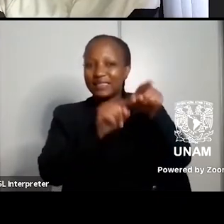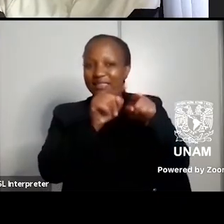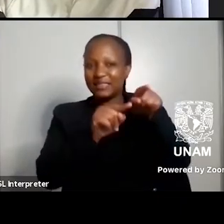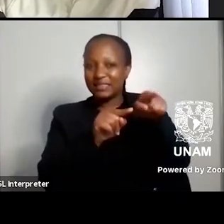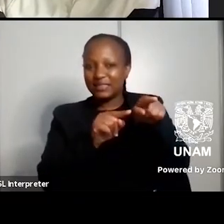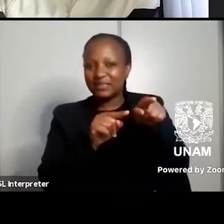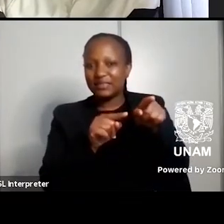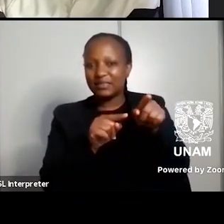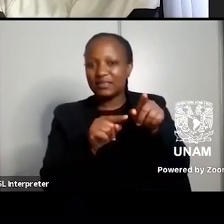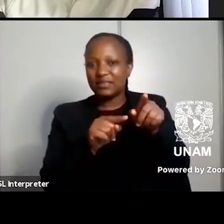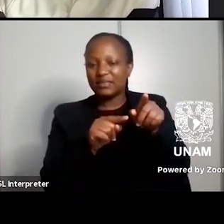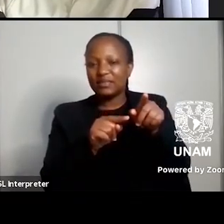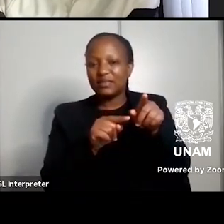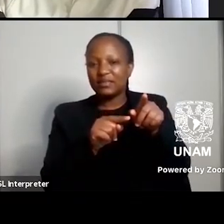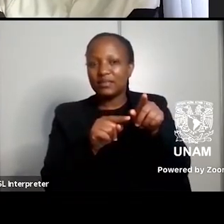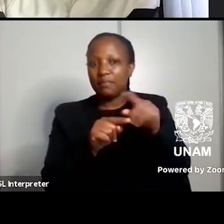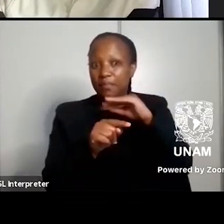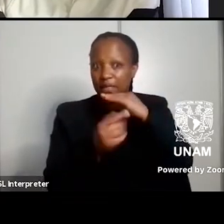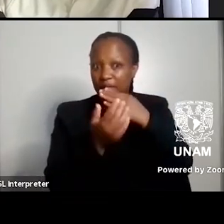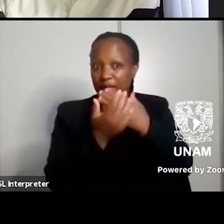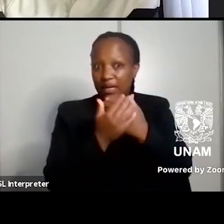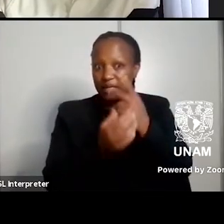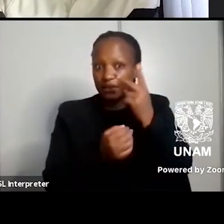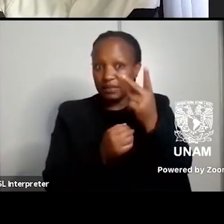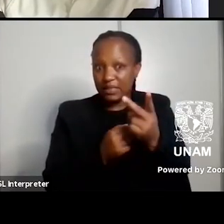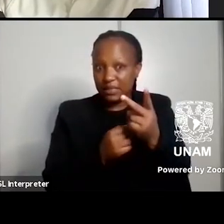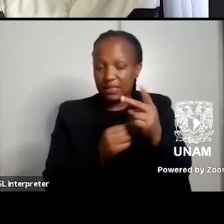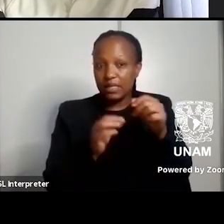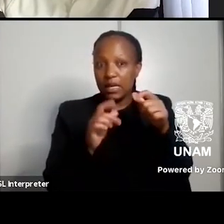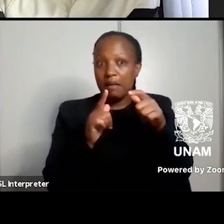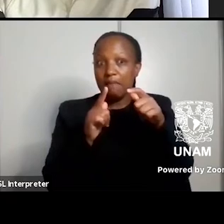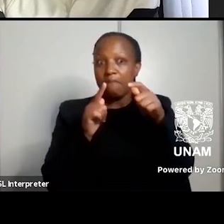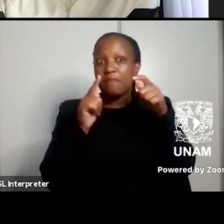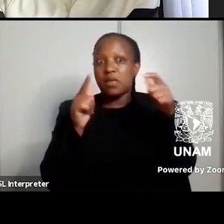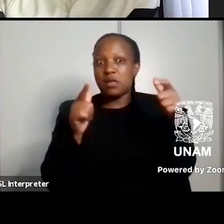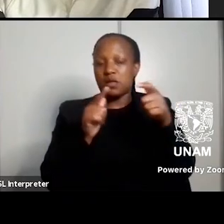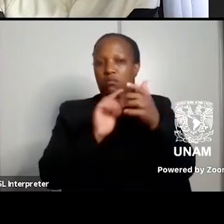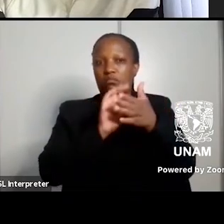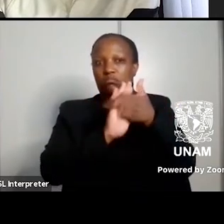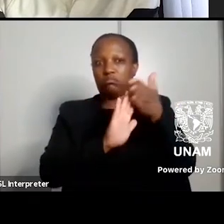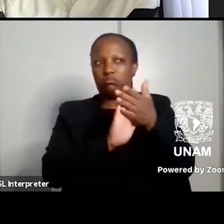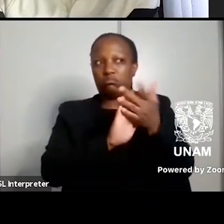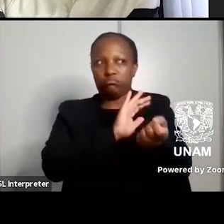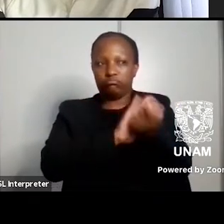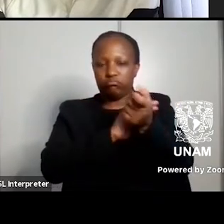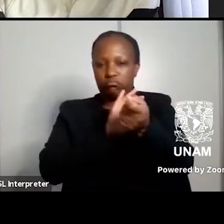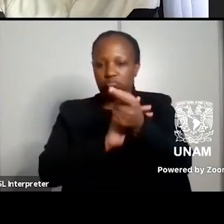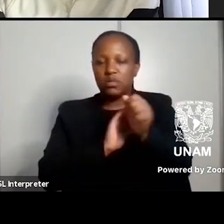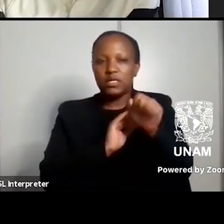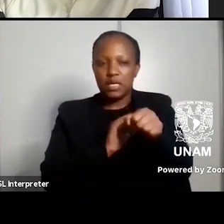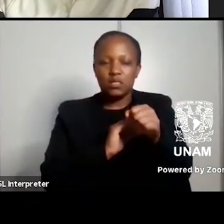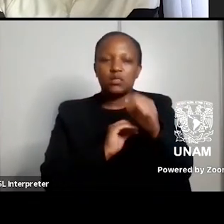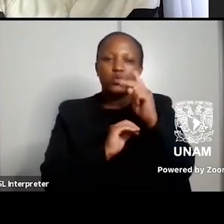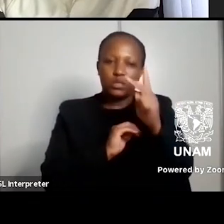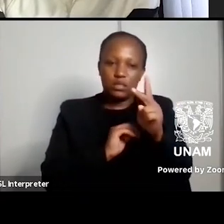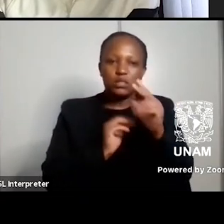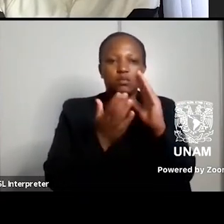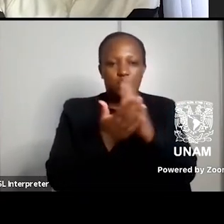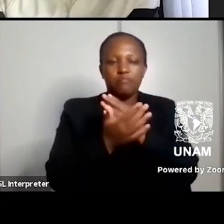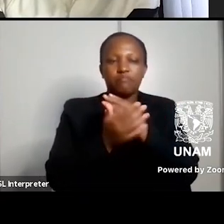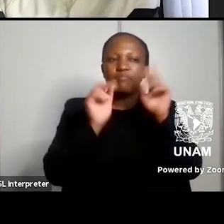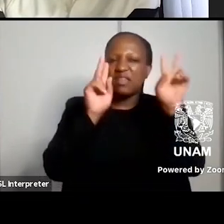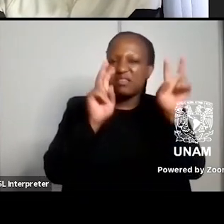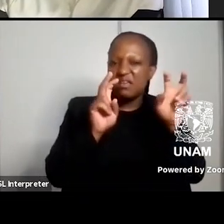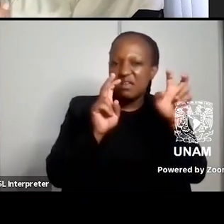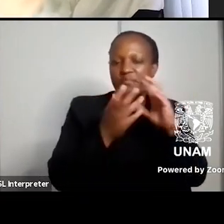see this as a major trend trend we can see some themes we can see some groups